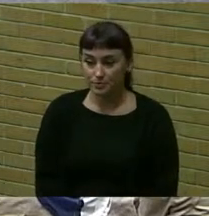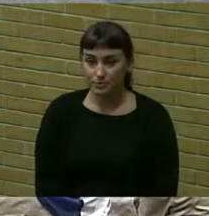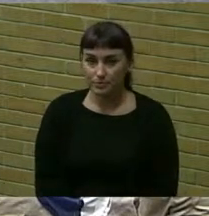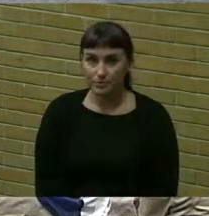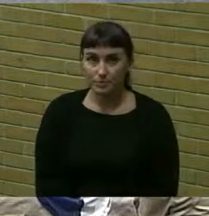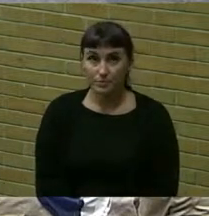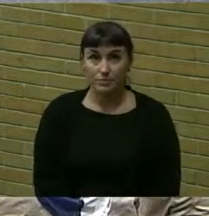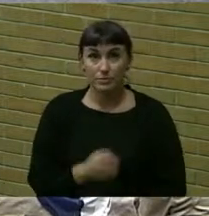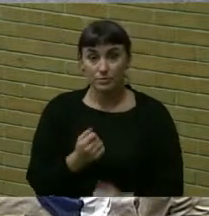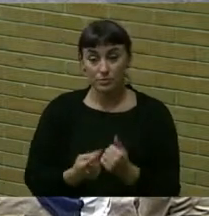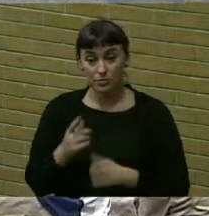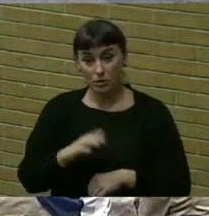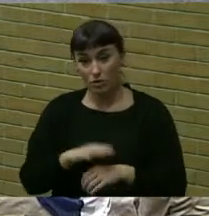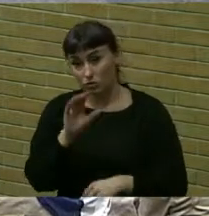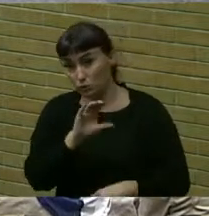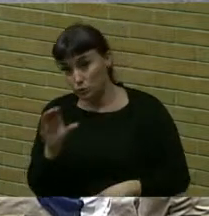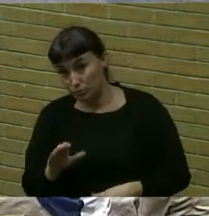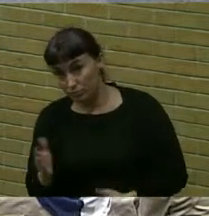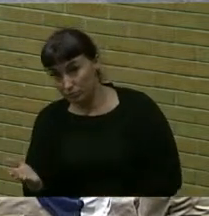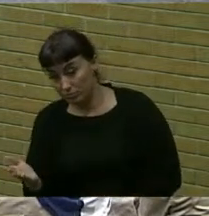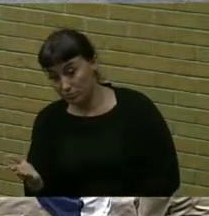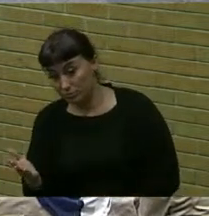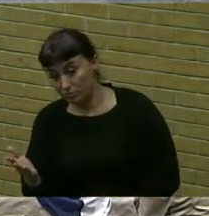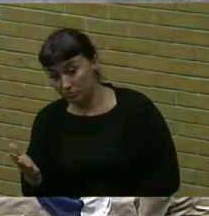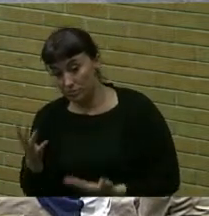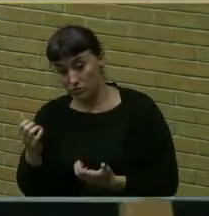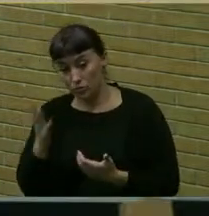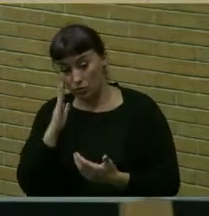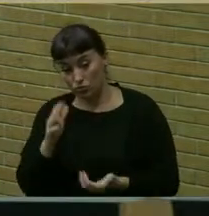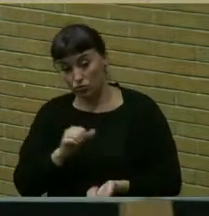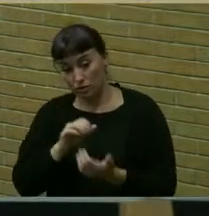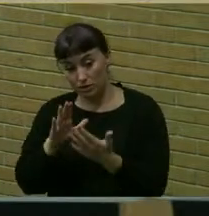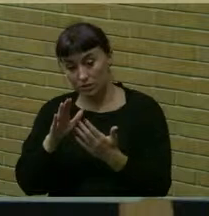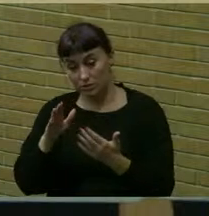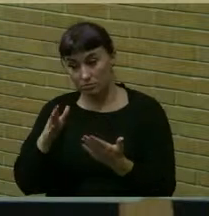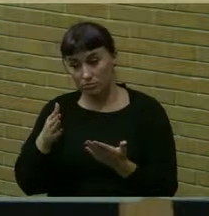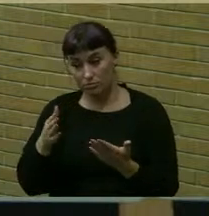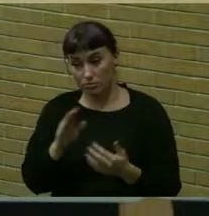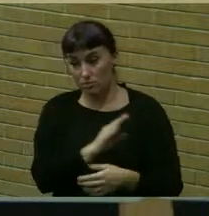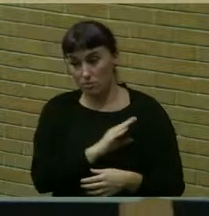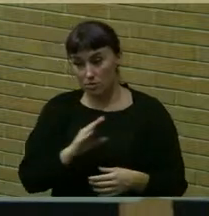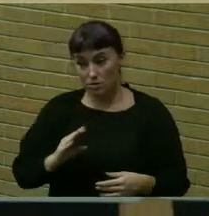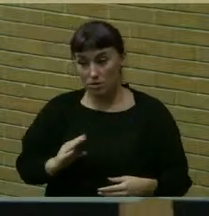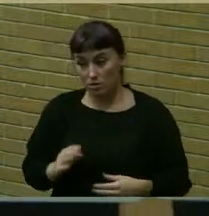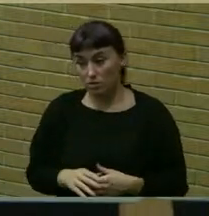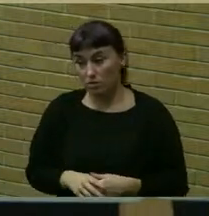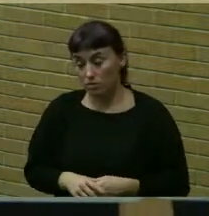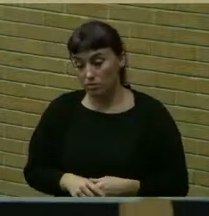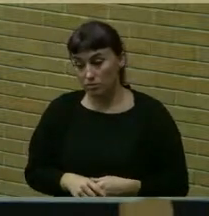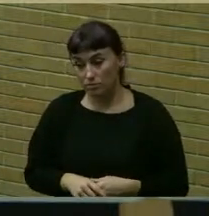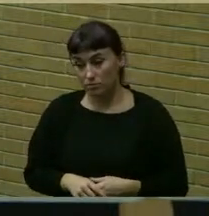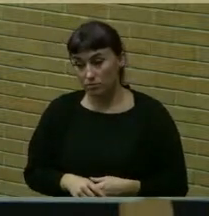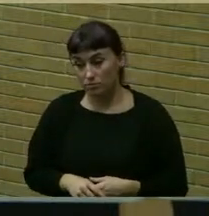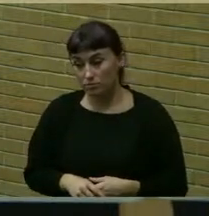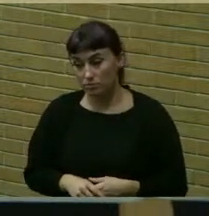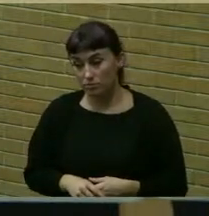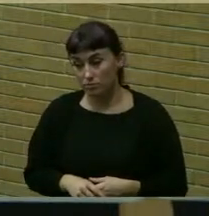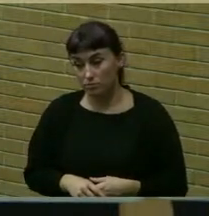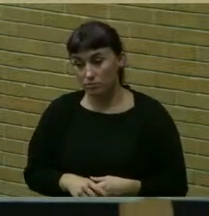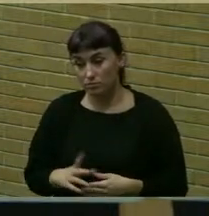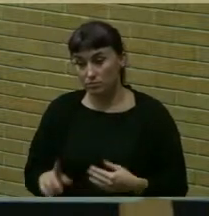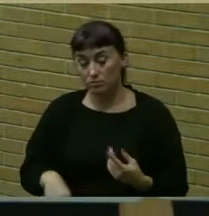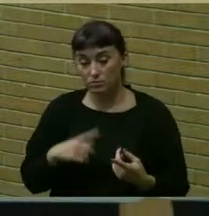is there anyone on zoom that would like to address the board on